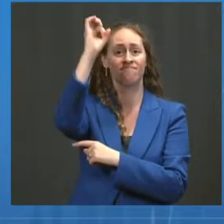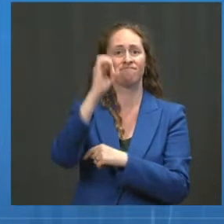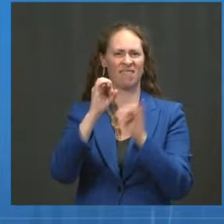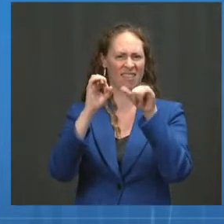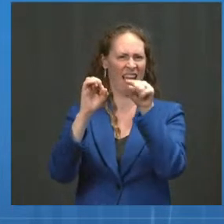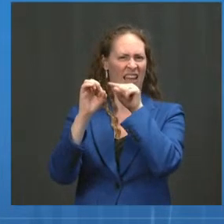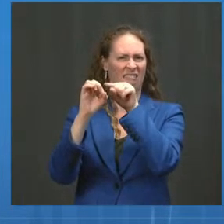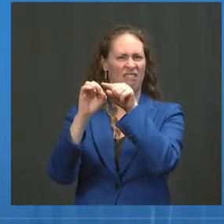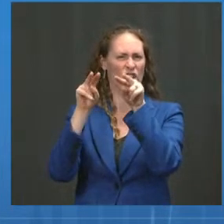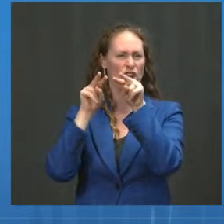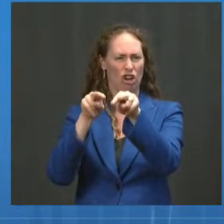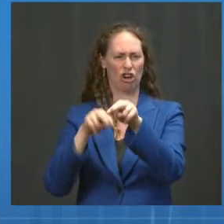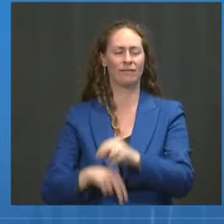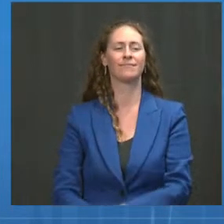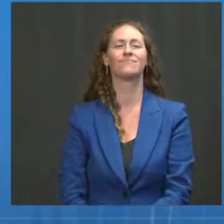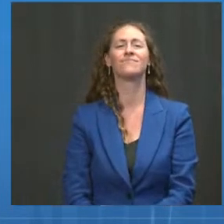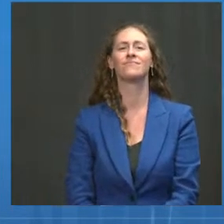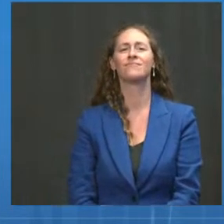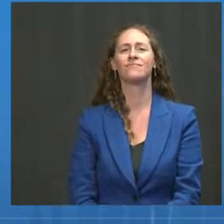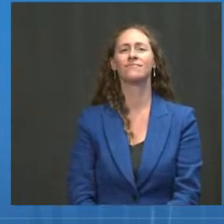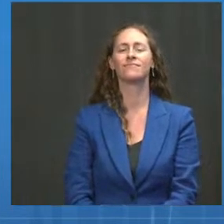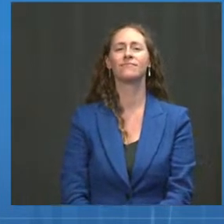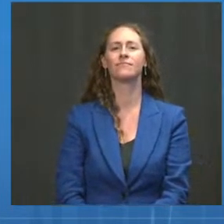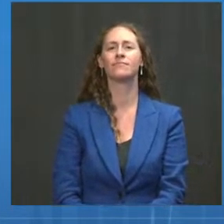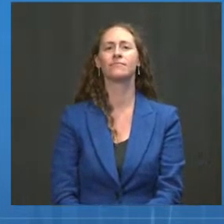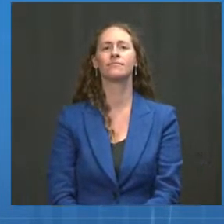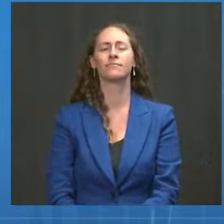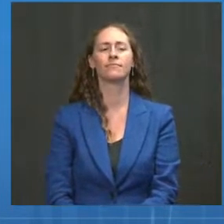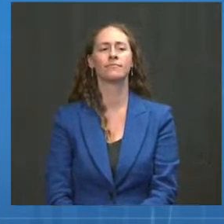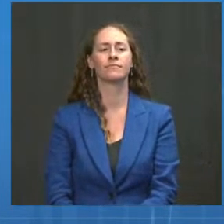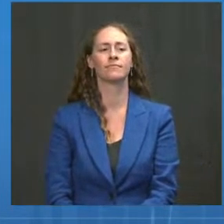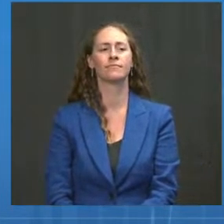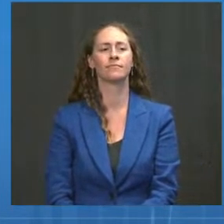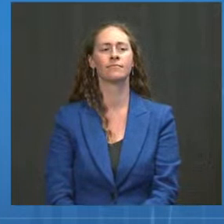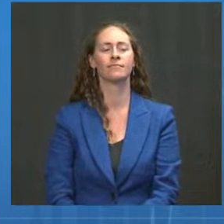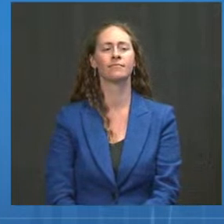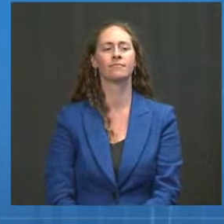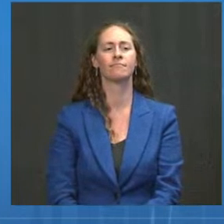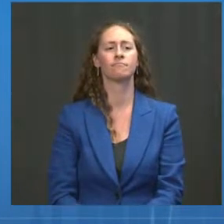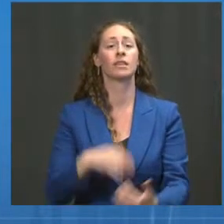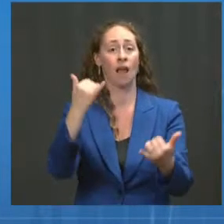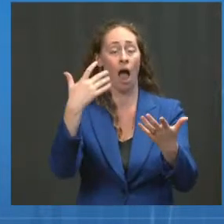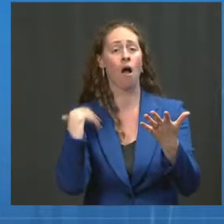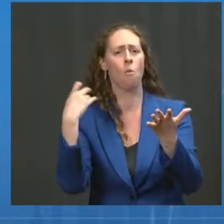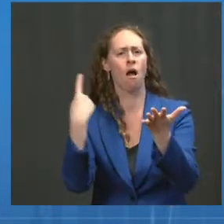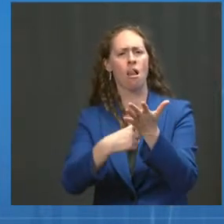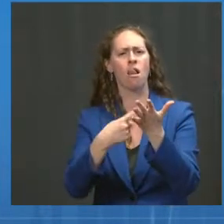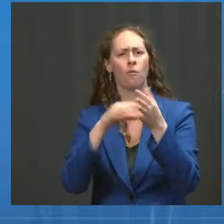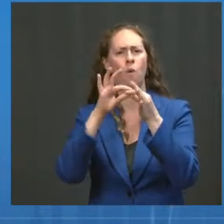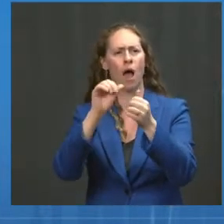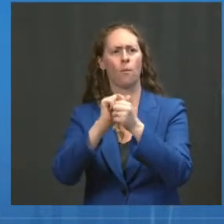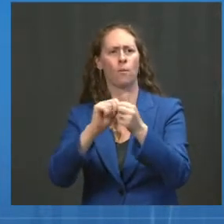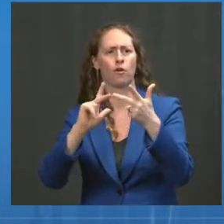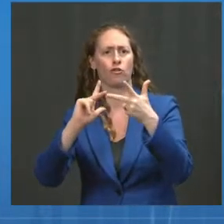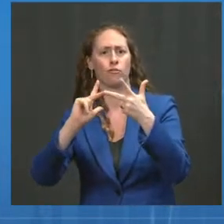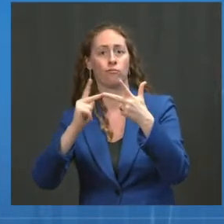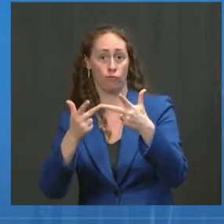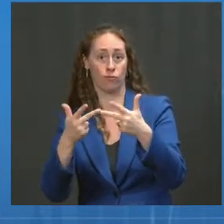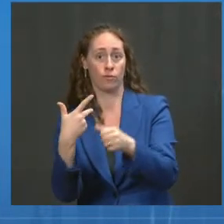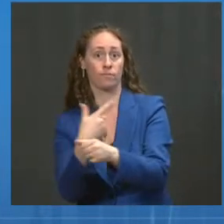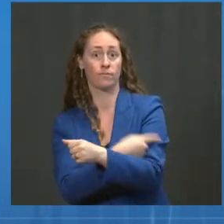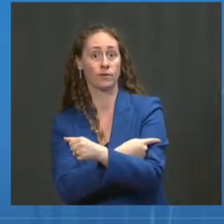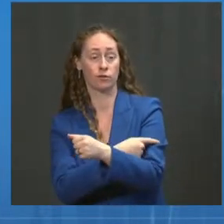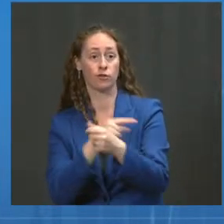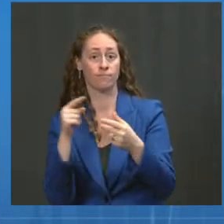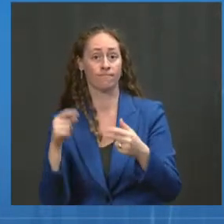The next concept, and that gets to the booster, the booster mRNA immunization increases antibody